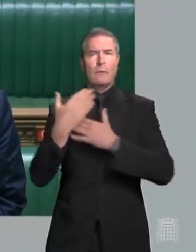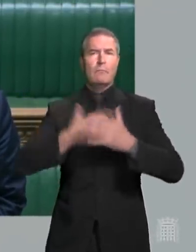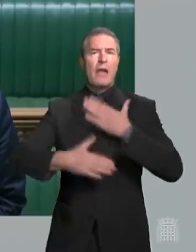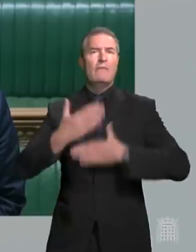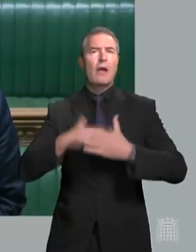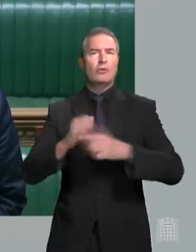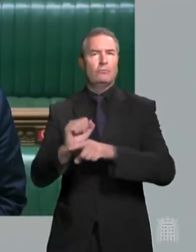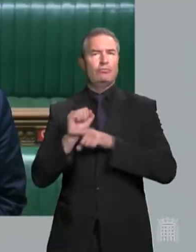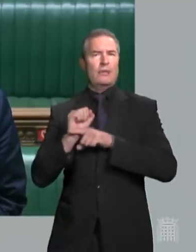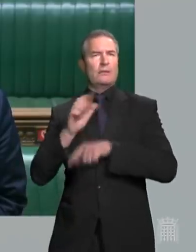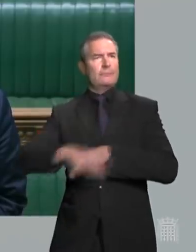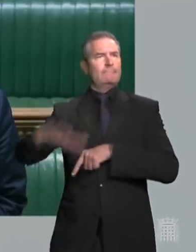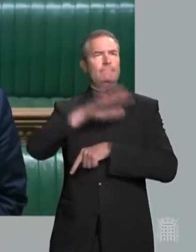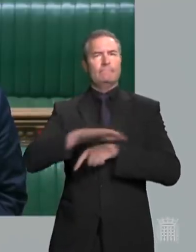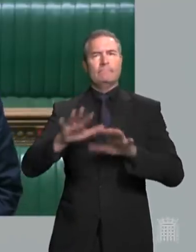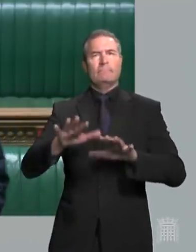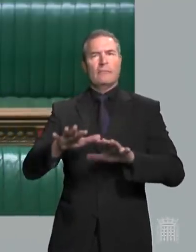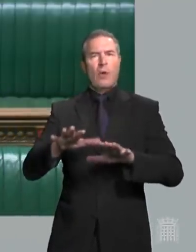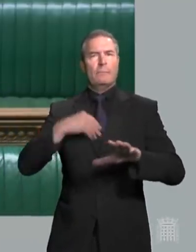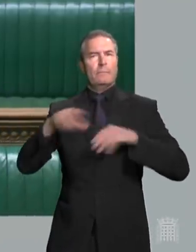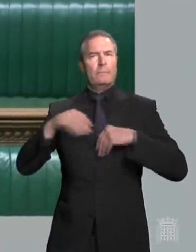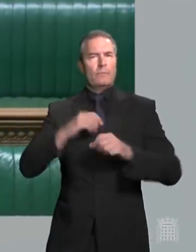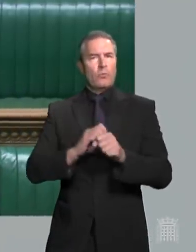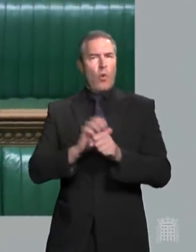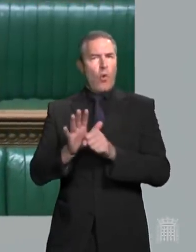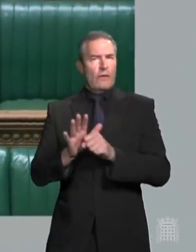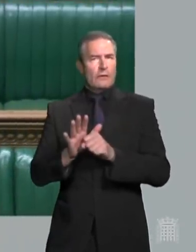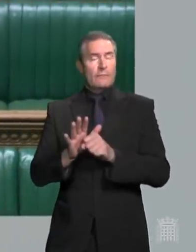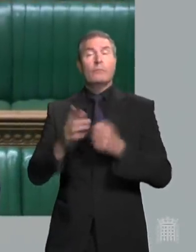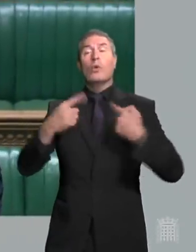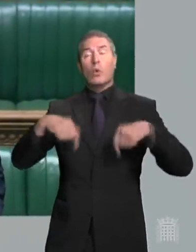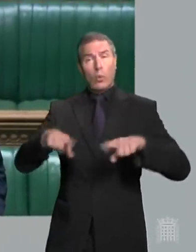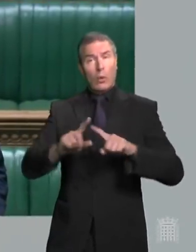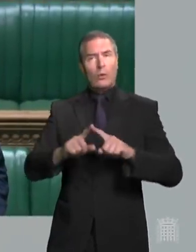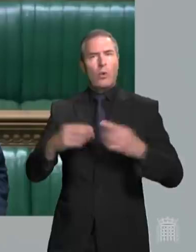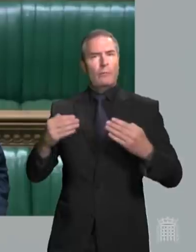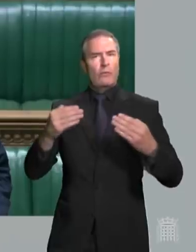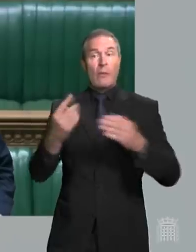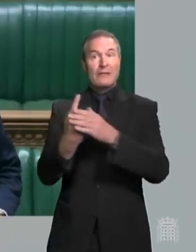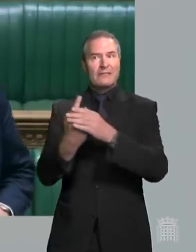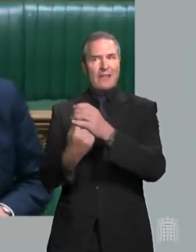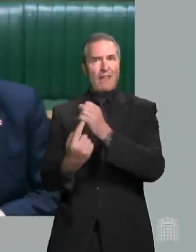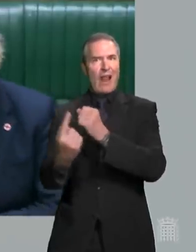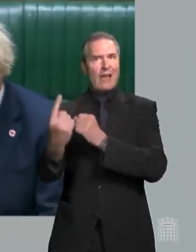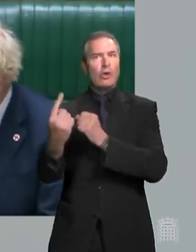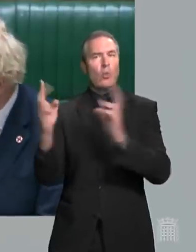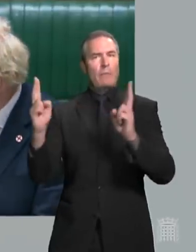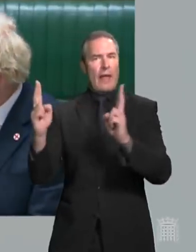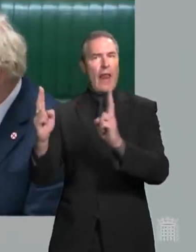protection against the disease. And what we'll be doing is moving away from self-isolation towards